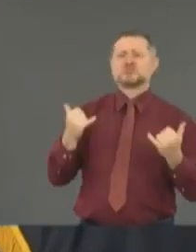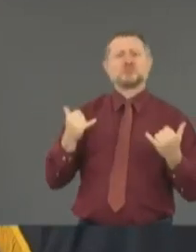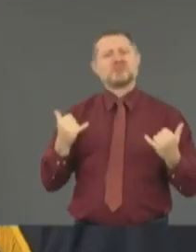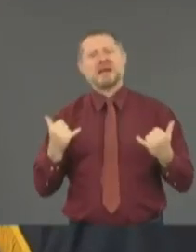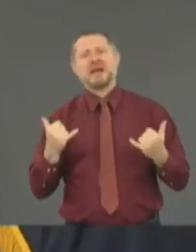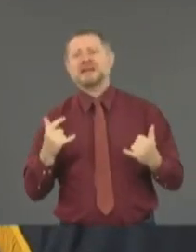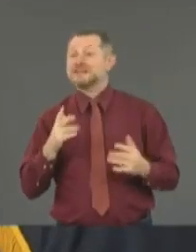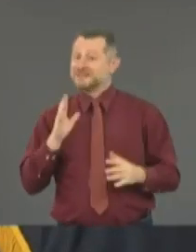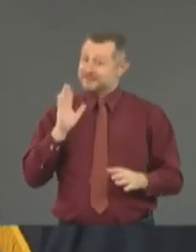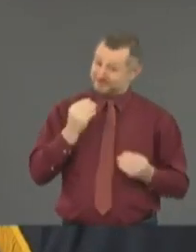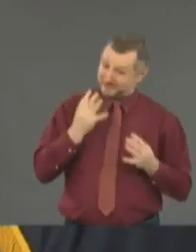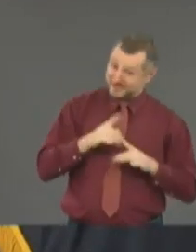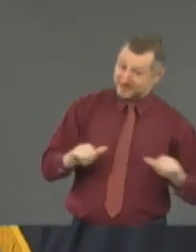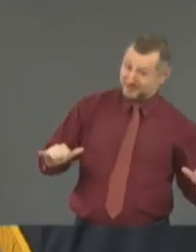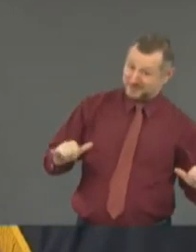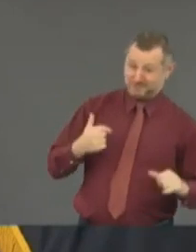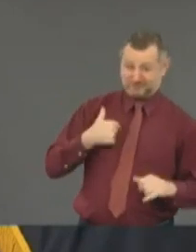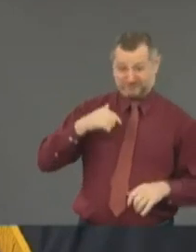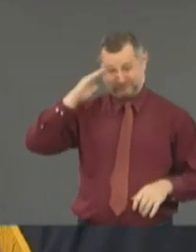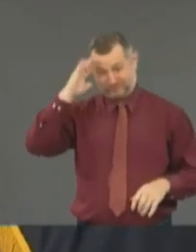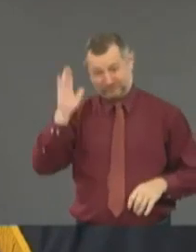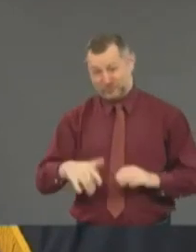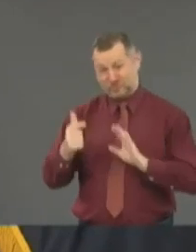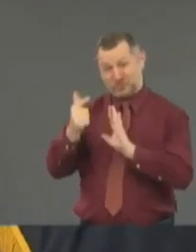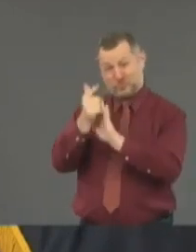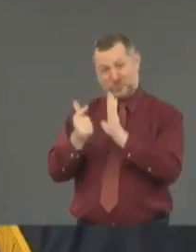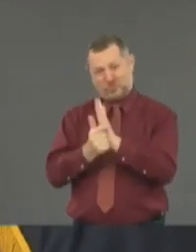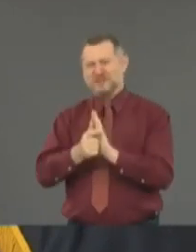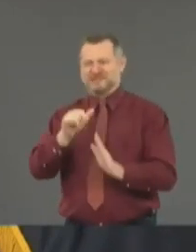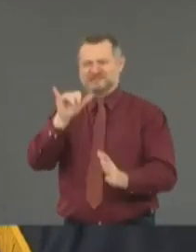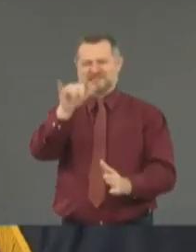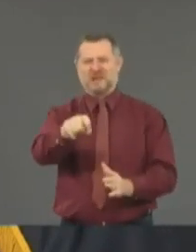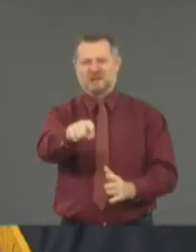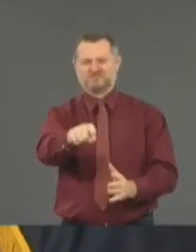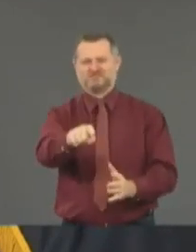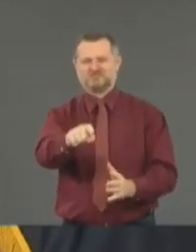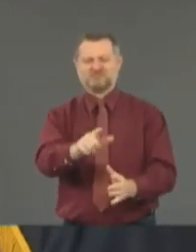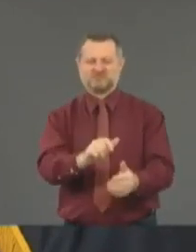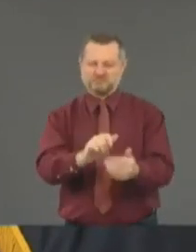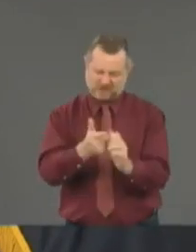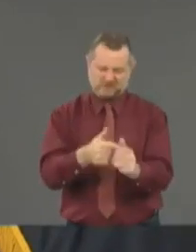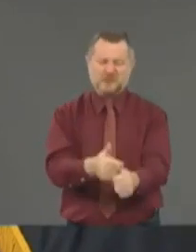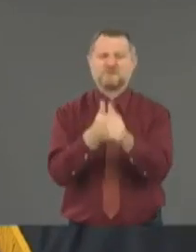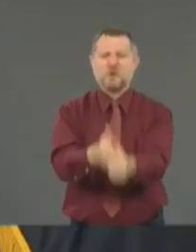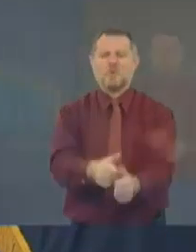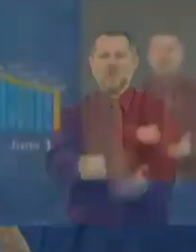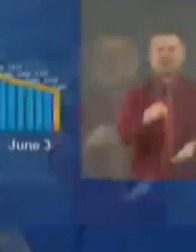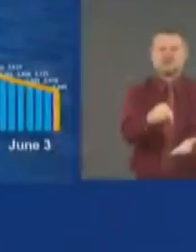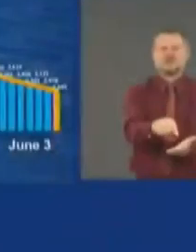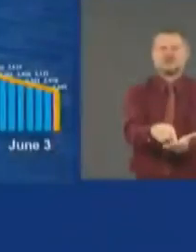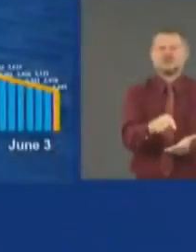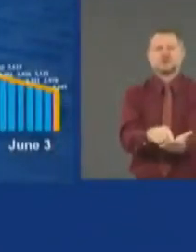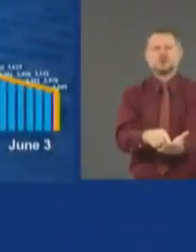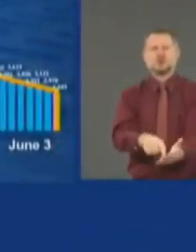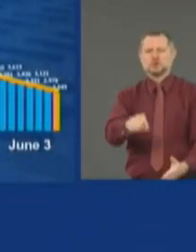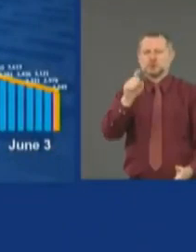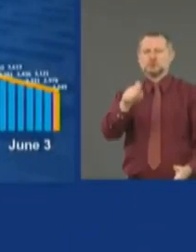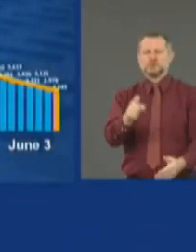law, and they should charge crimes appropriately. On the COVID-19